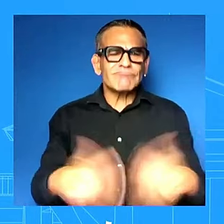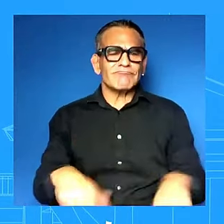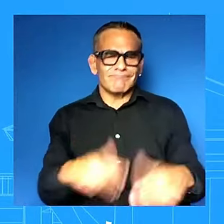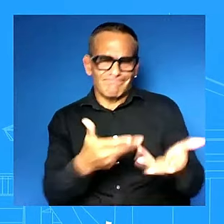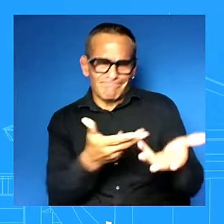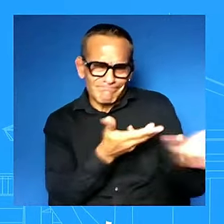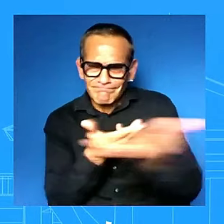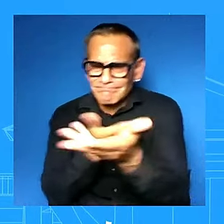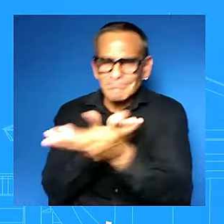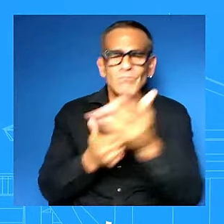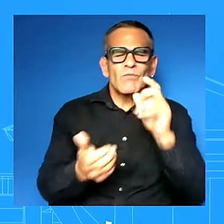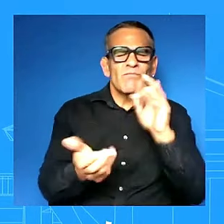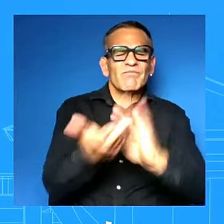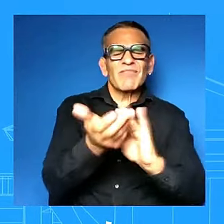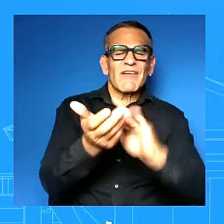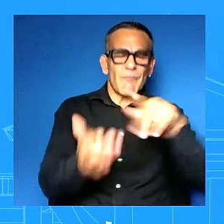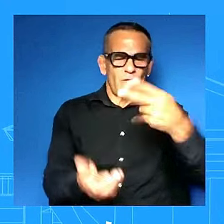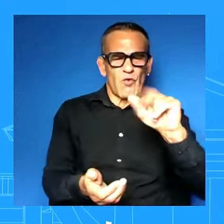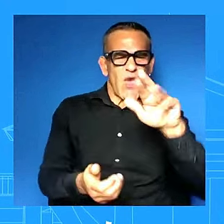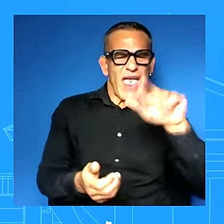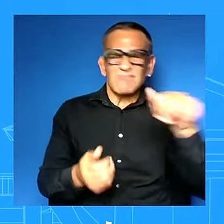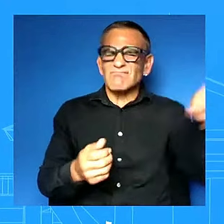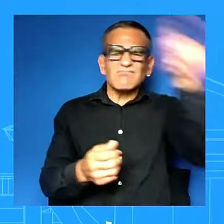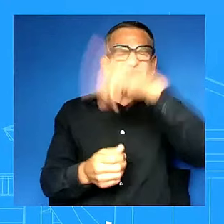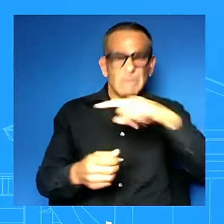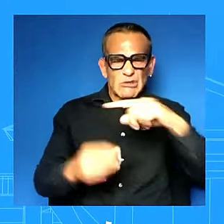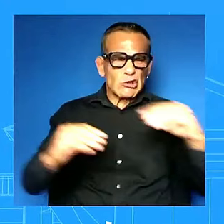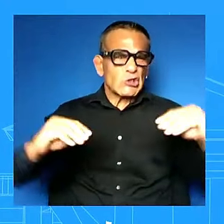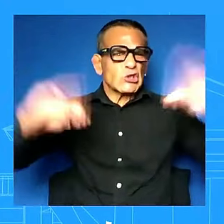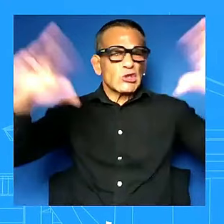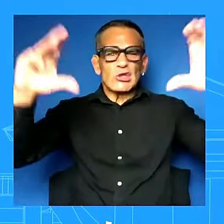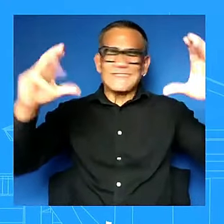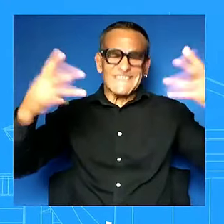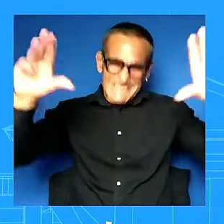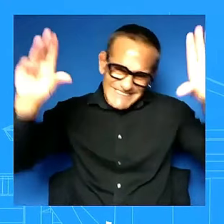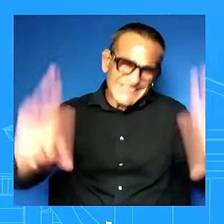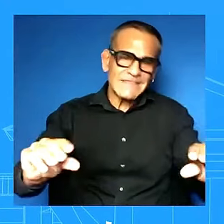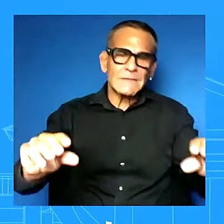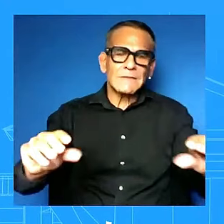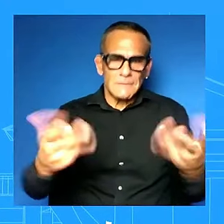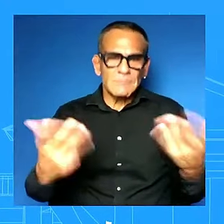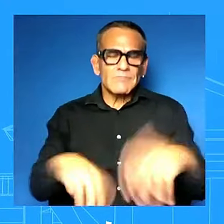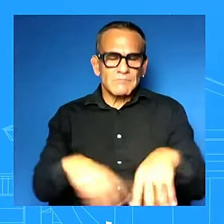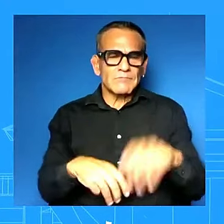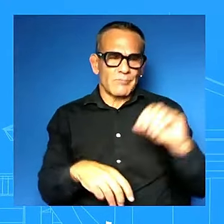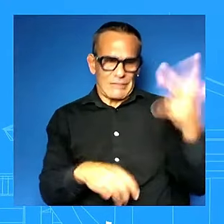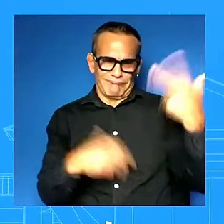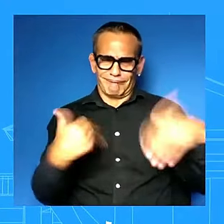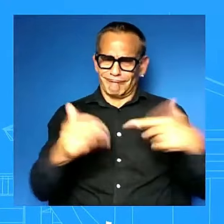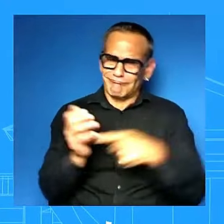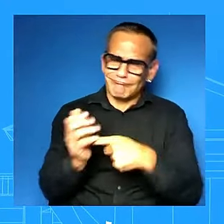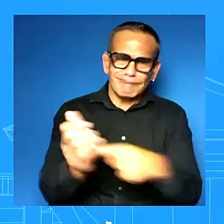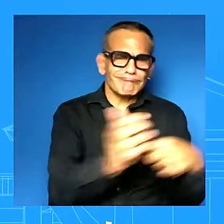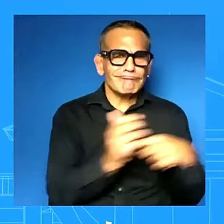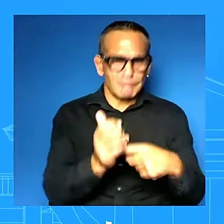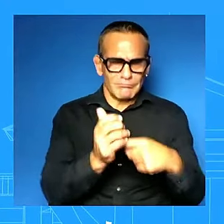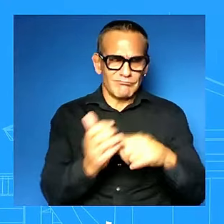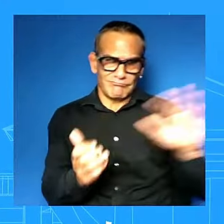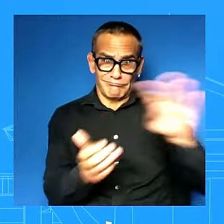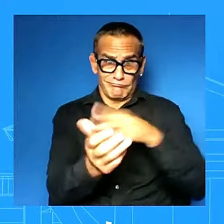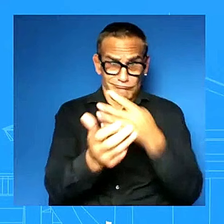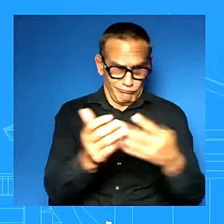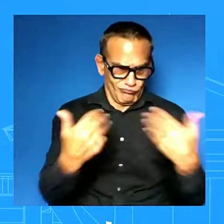pharma uh and so she was able to lay out her uh her agenda with the president's supports we believe they have a shared agenda